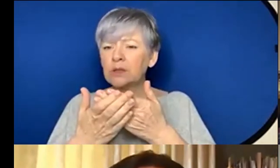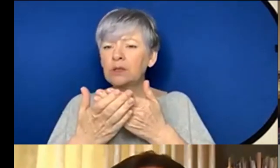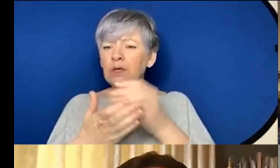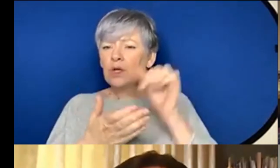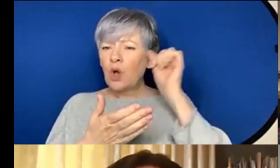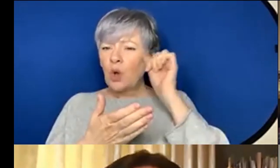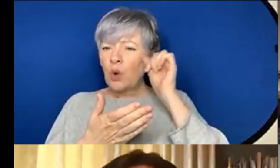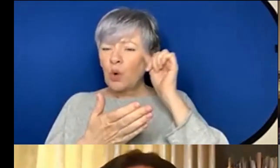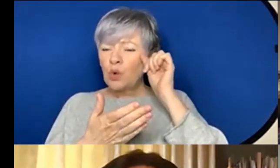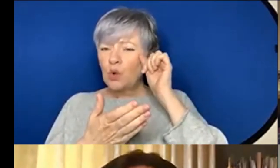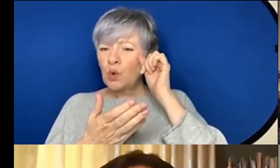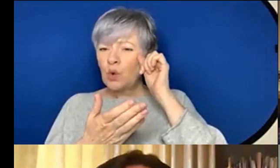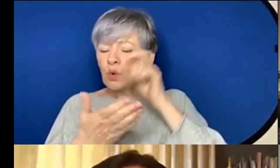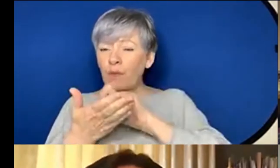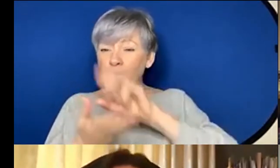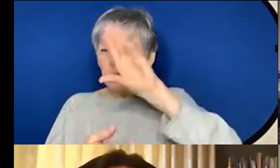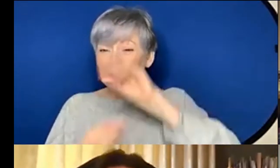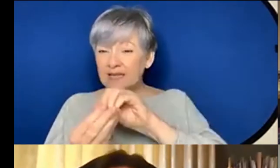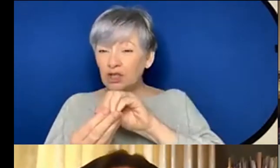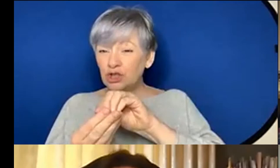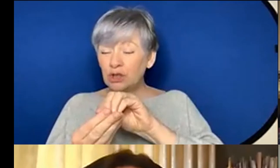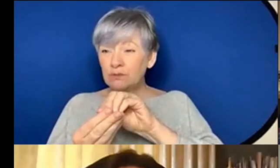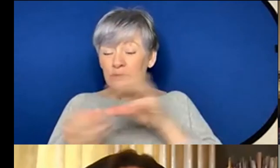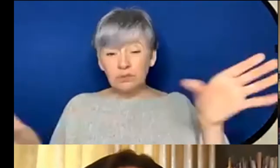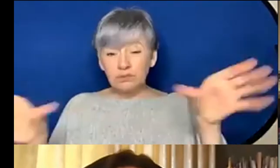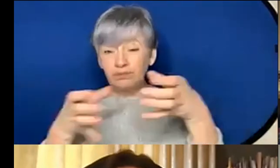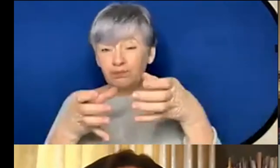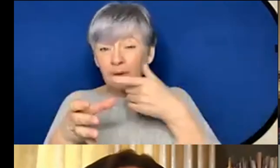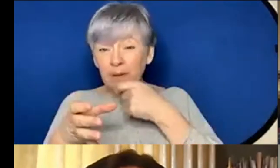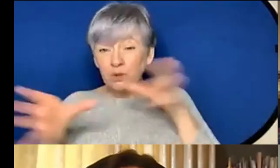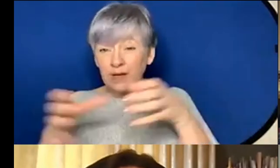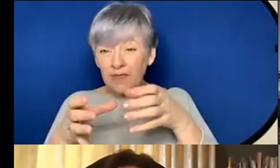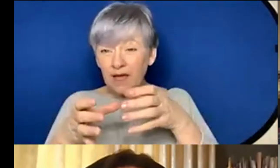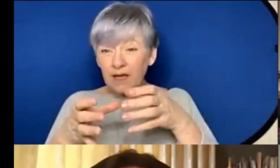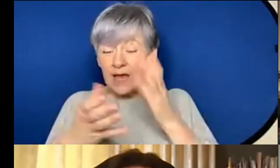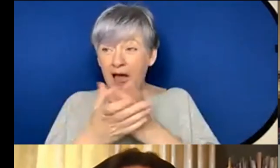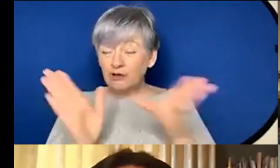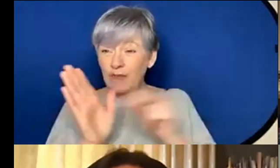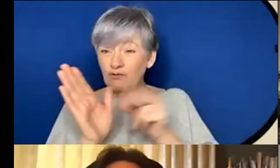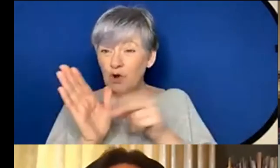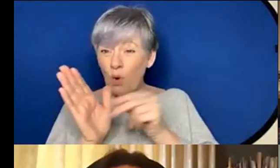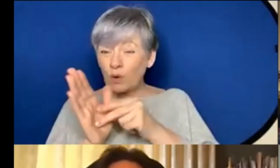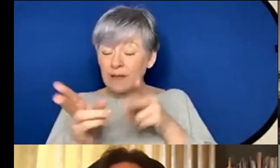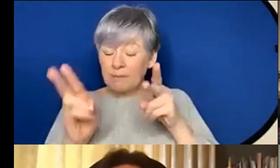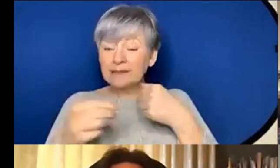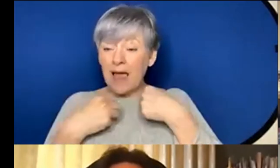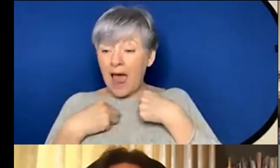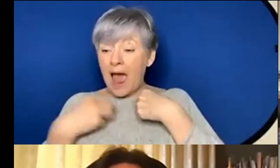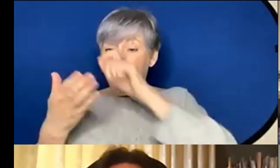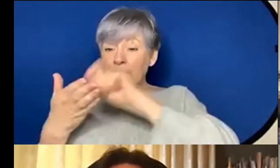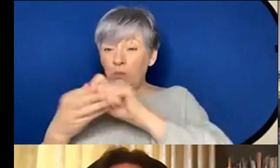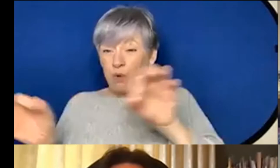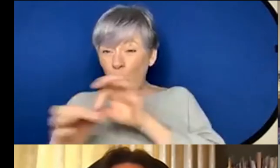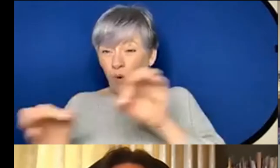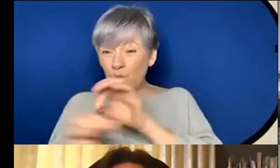um the conversation was actually getting people together to actually to actually record the pieces I composed like I think in the composition